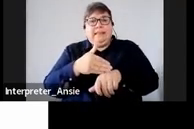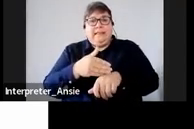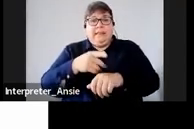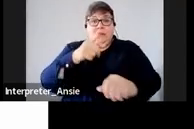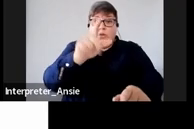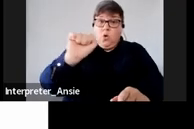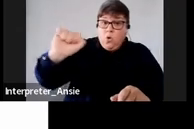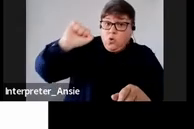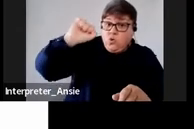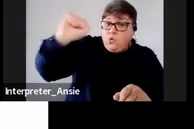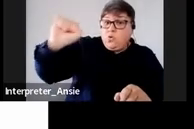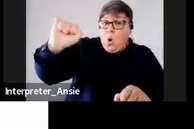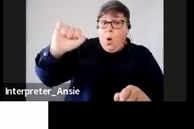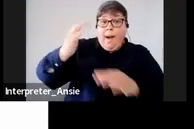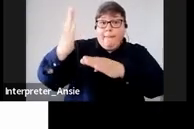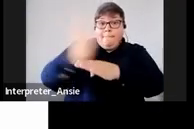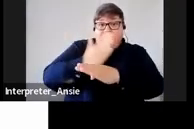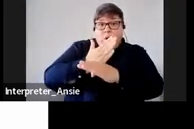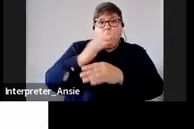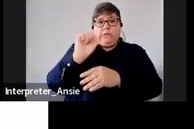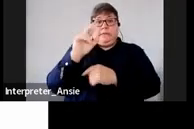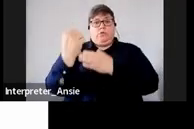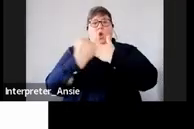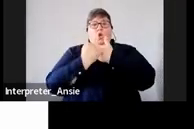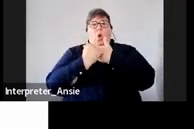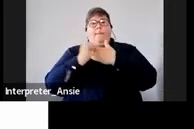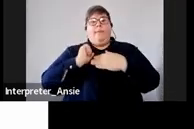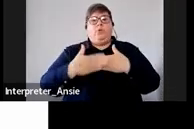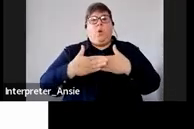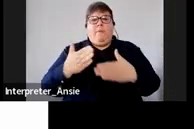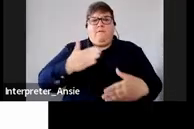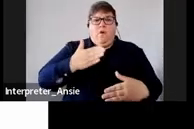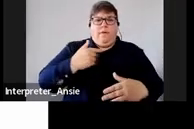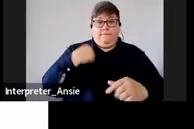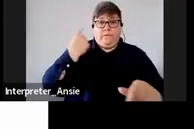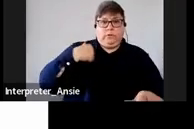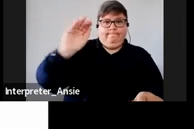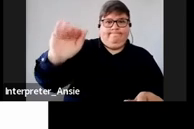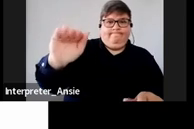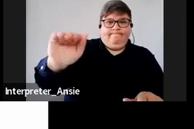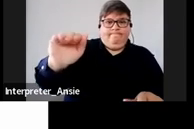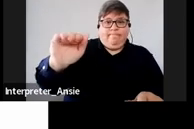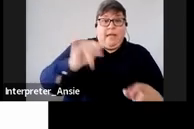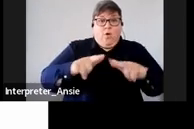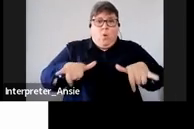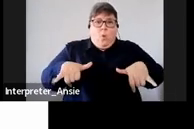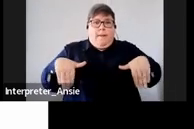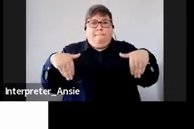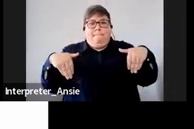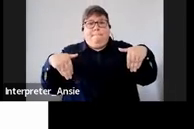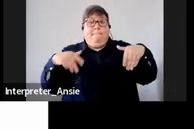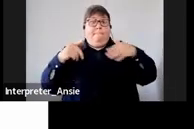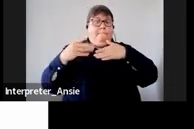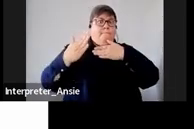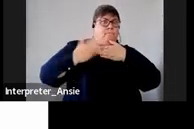before SARS knocks at your door because if you will wait for SARS to knock at your